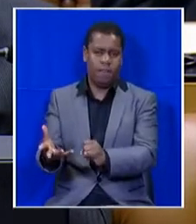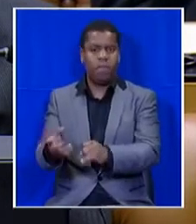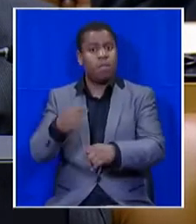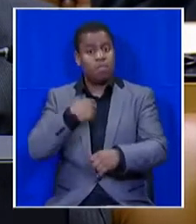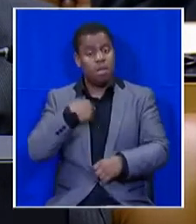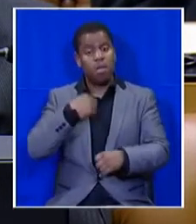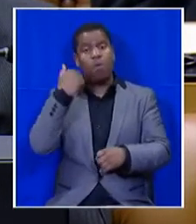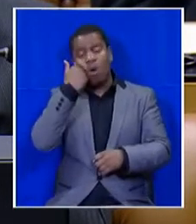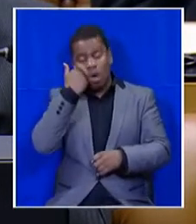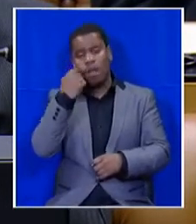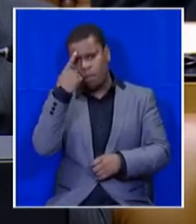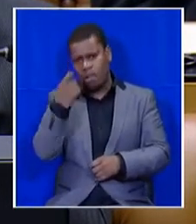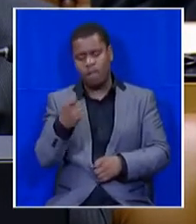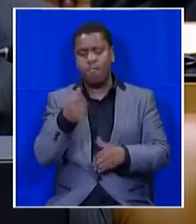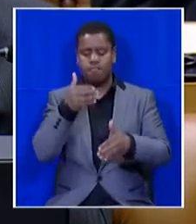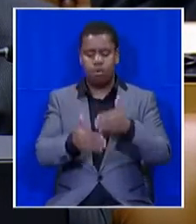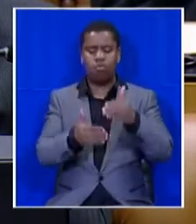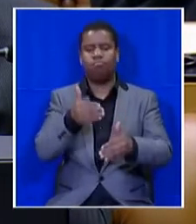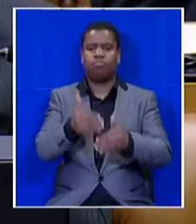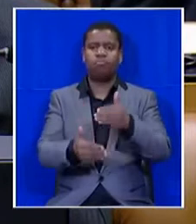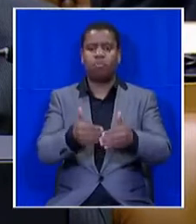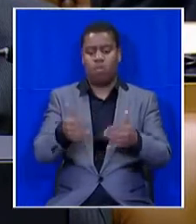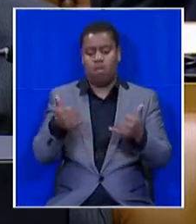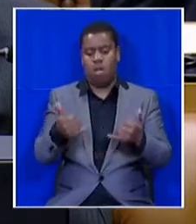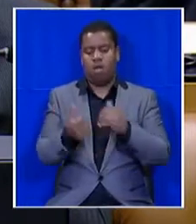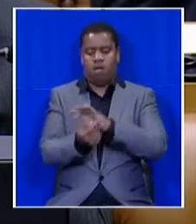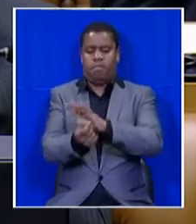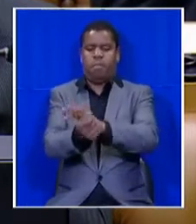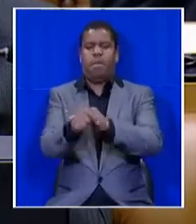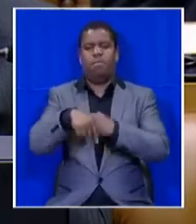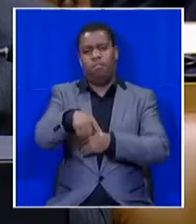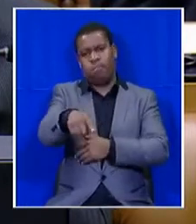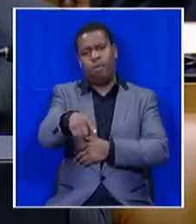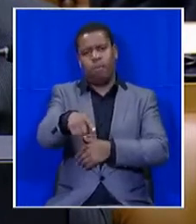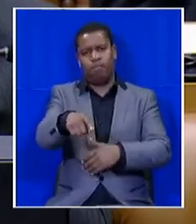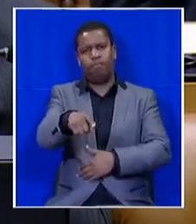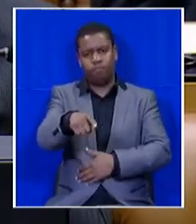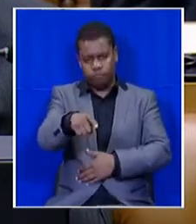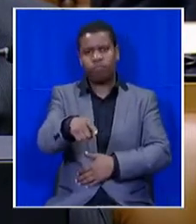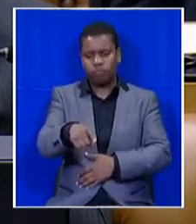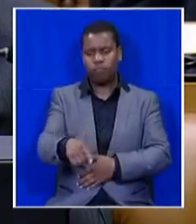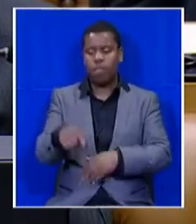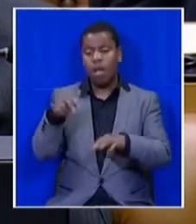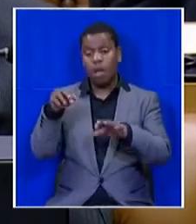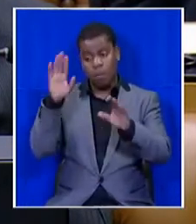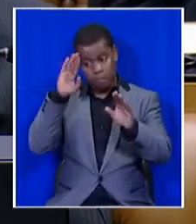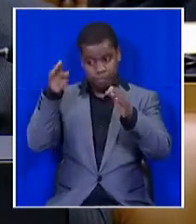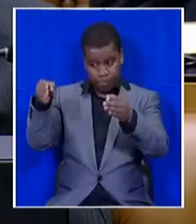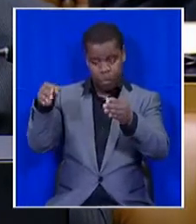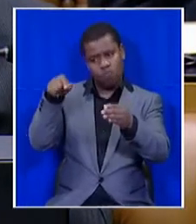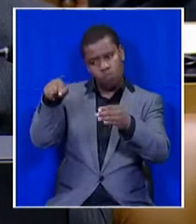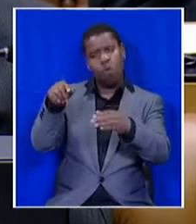believe that the processes that are now underway to deal with this matter will put this matter to